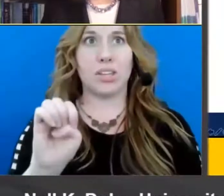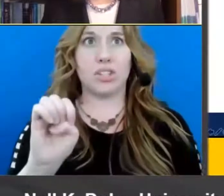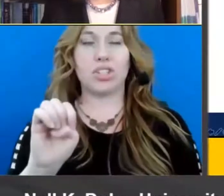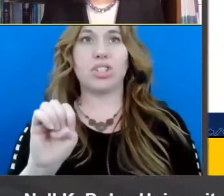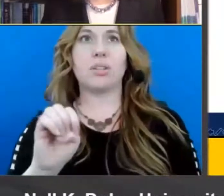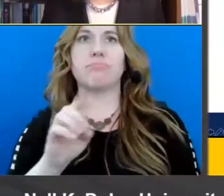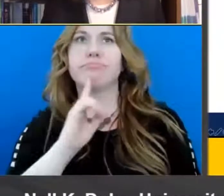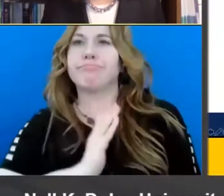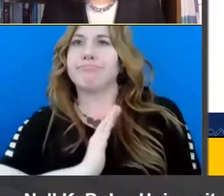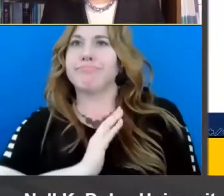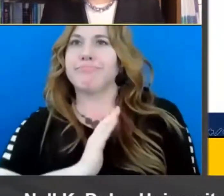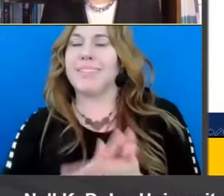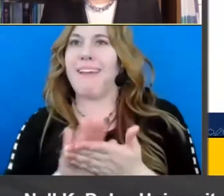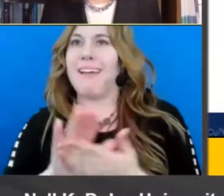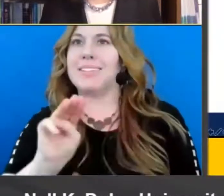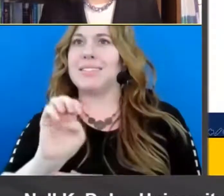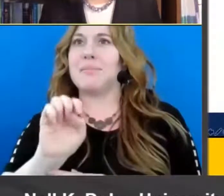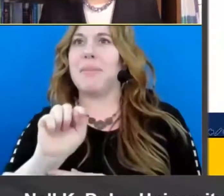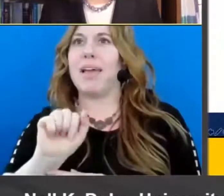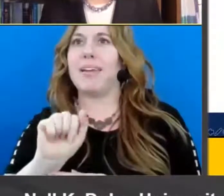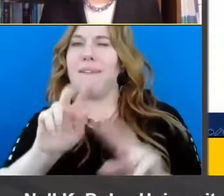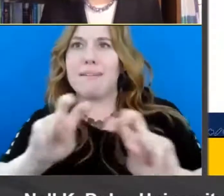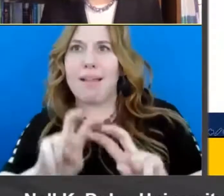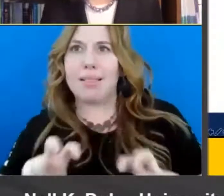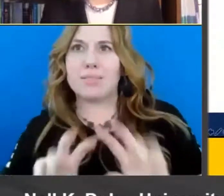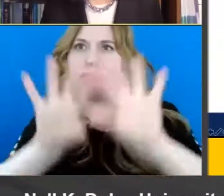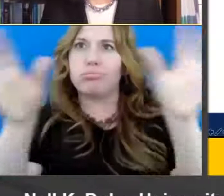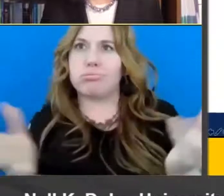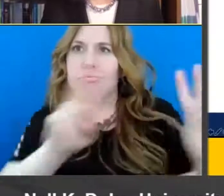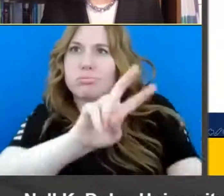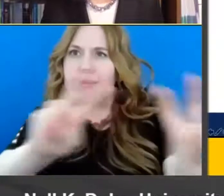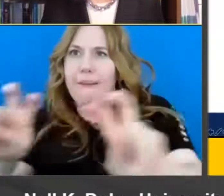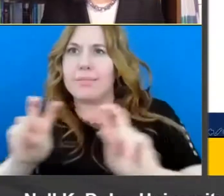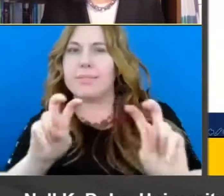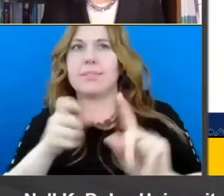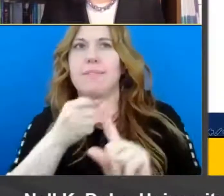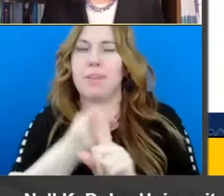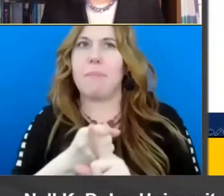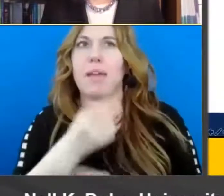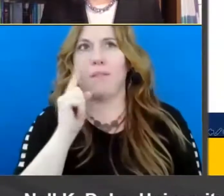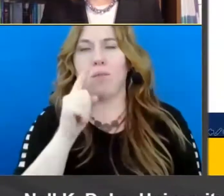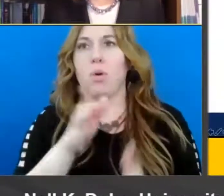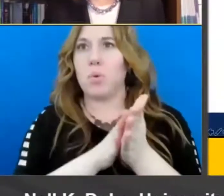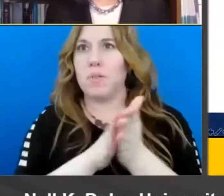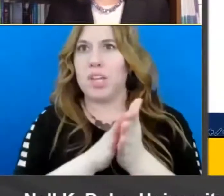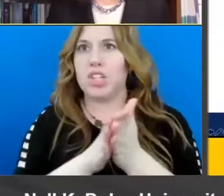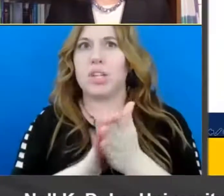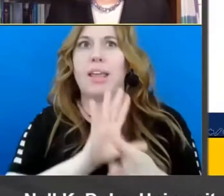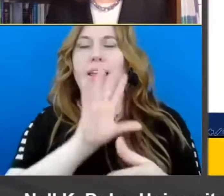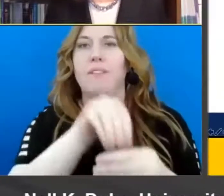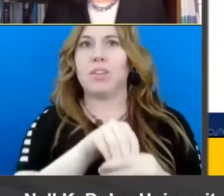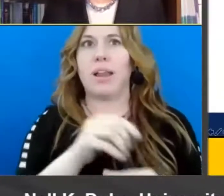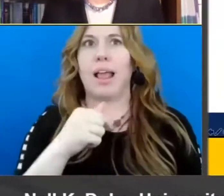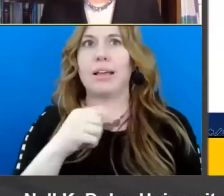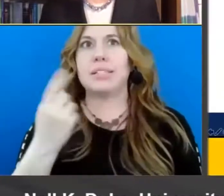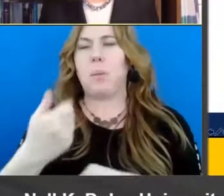nice um meta-analysis of the impact of motivational reading interventions and i was accused of using the cupcake as clickbait